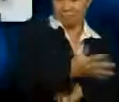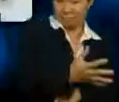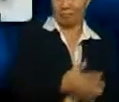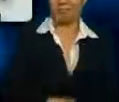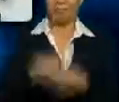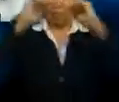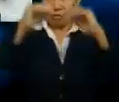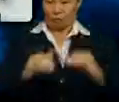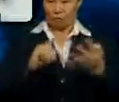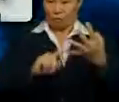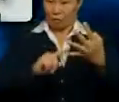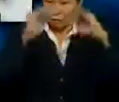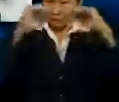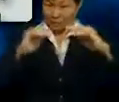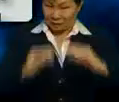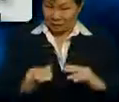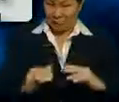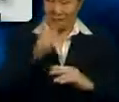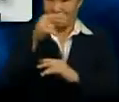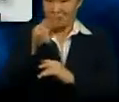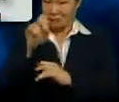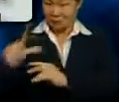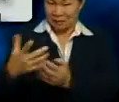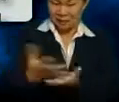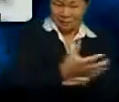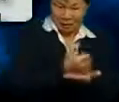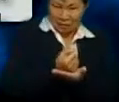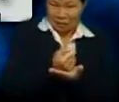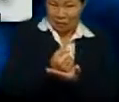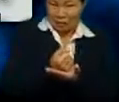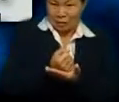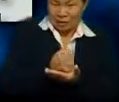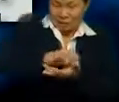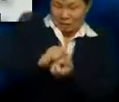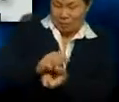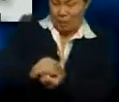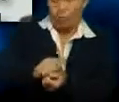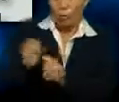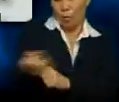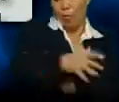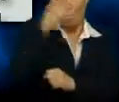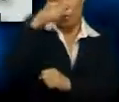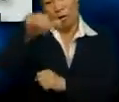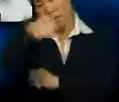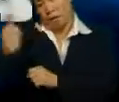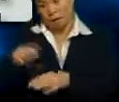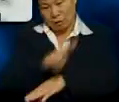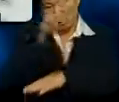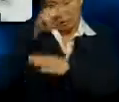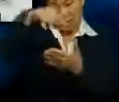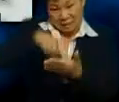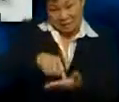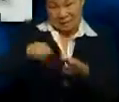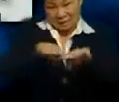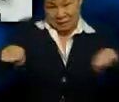stage of the process, kernels will be recovered to be dispatched elsewhere for other users. In this stage, we will